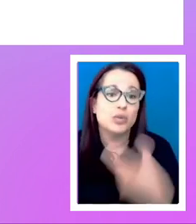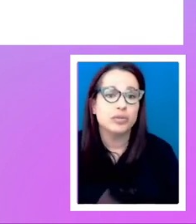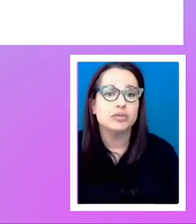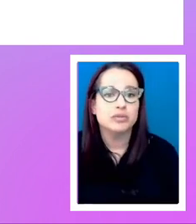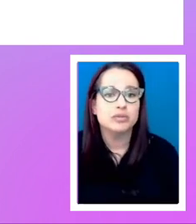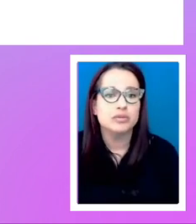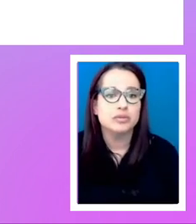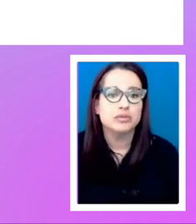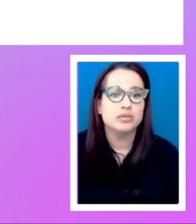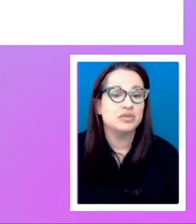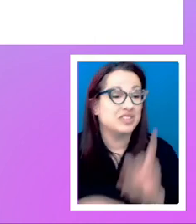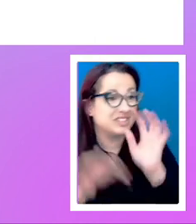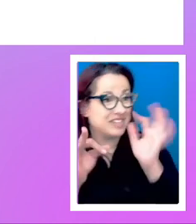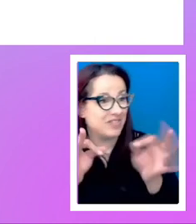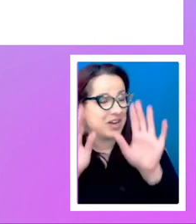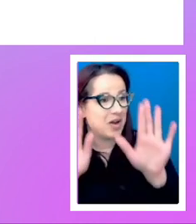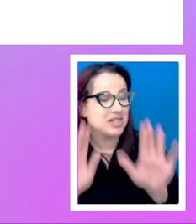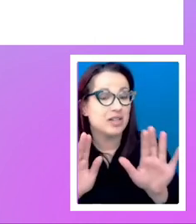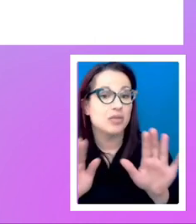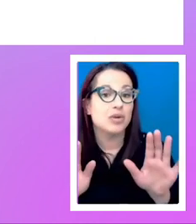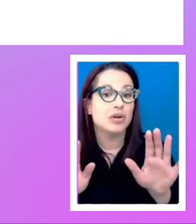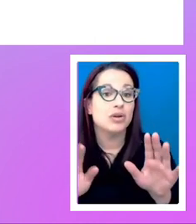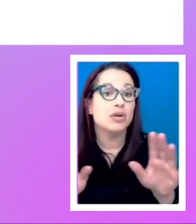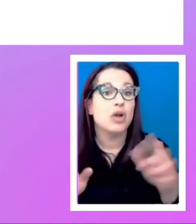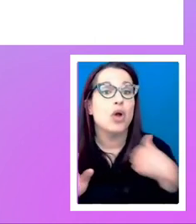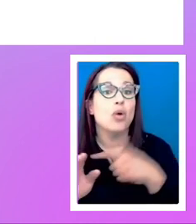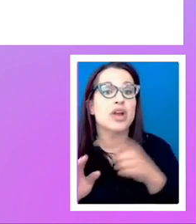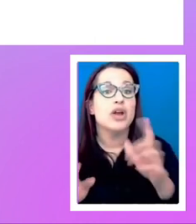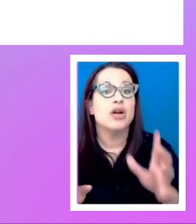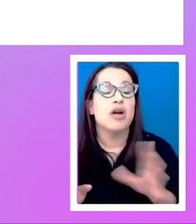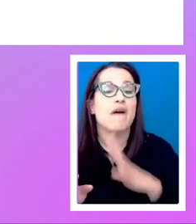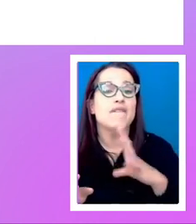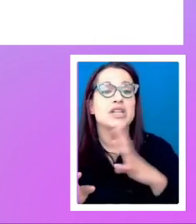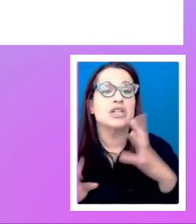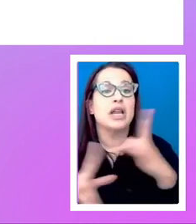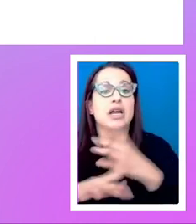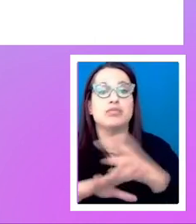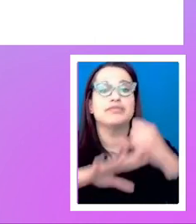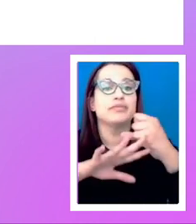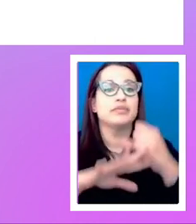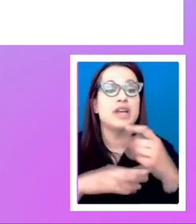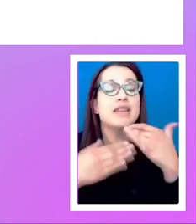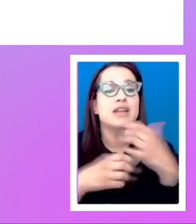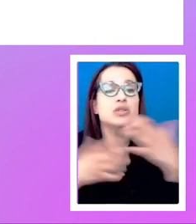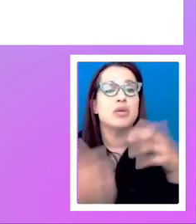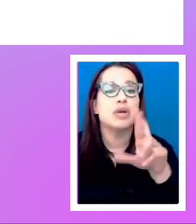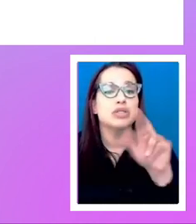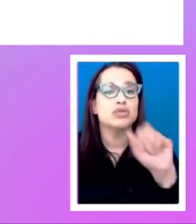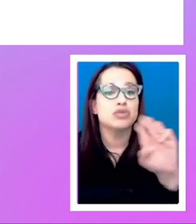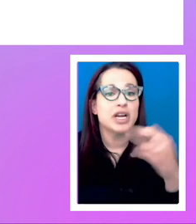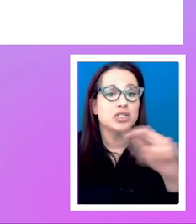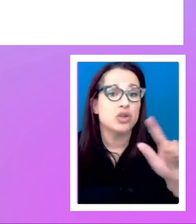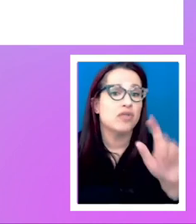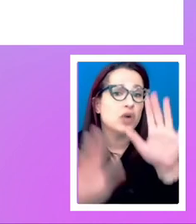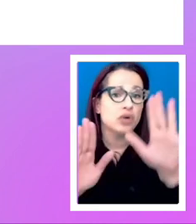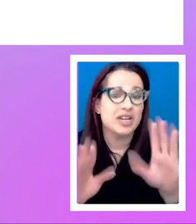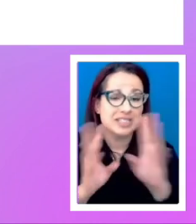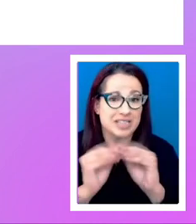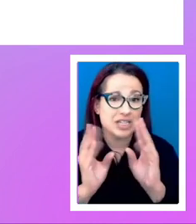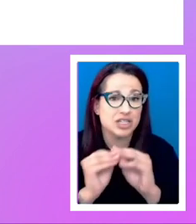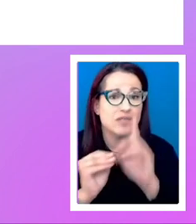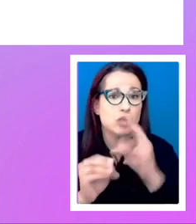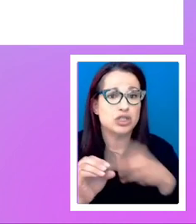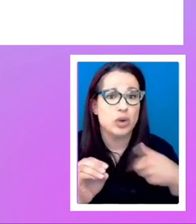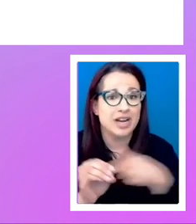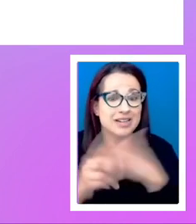Definitely. Awesome. Well, we are officially at time. Uh, thank you so much, Rachel, for such a great session and for joining us